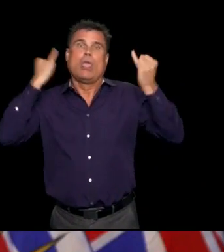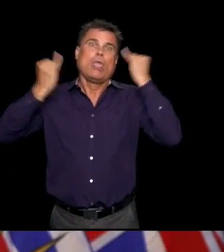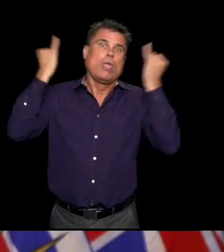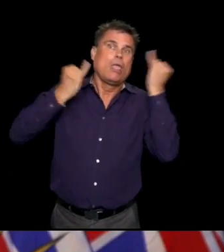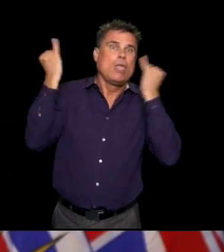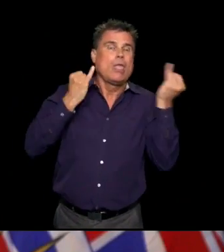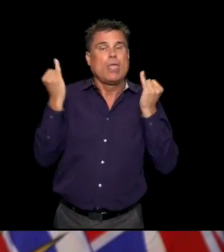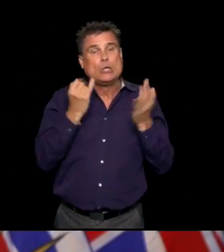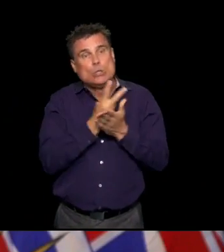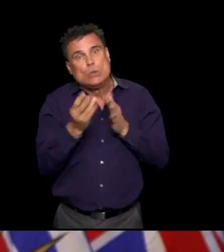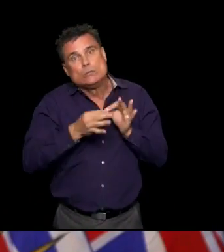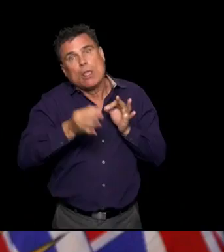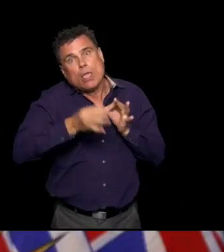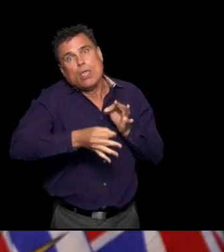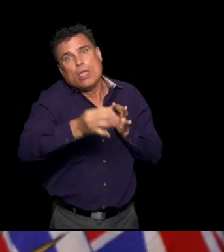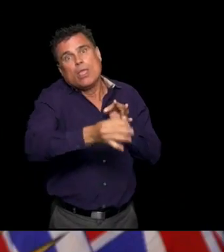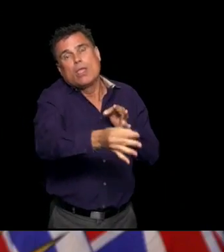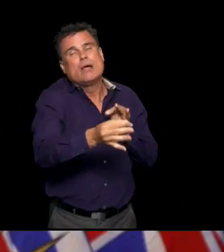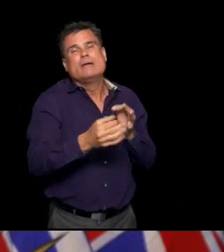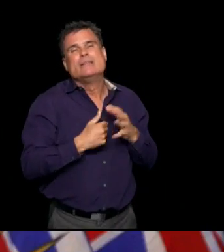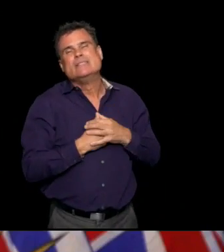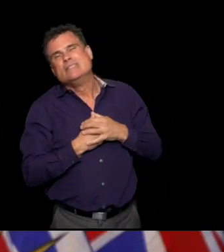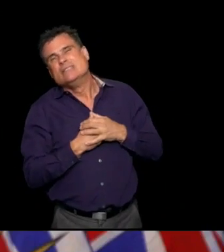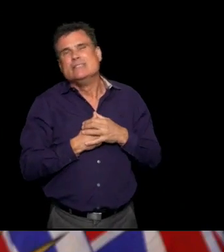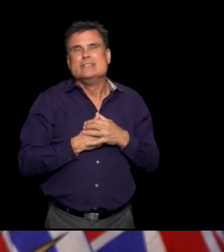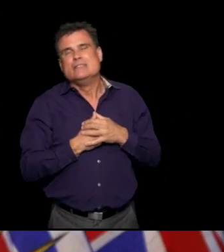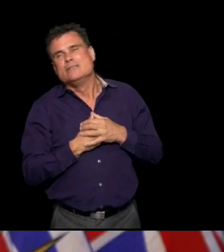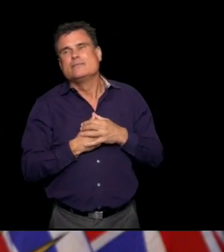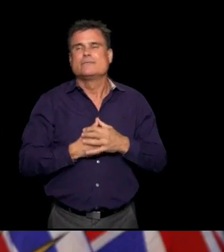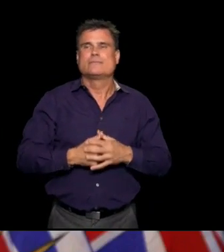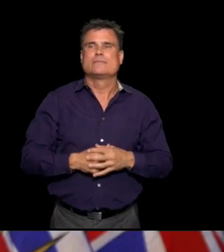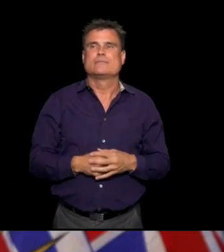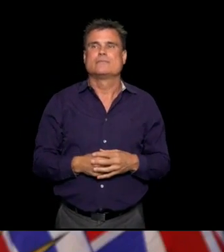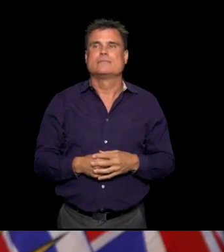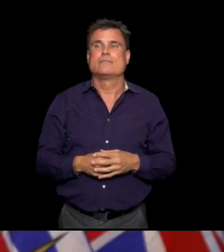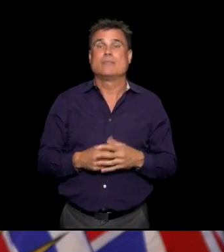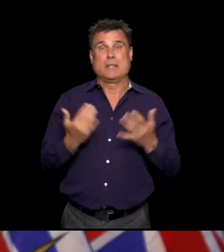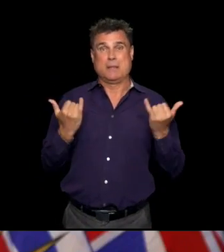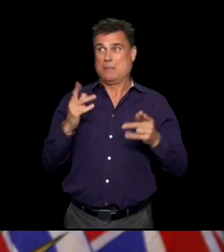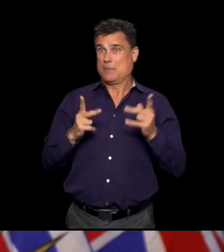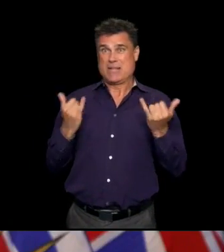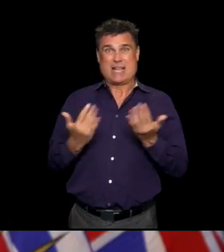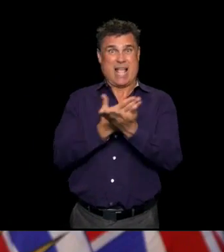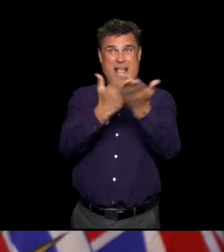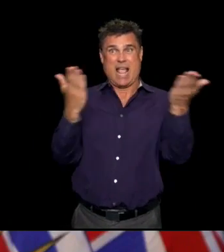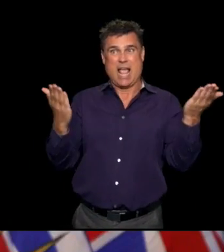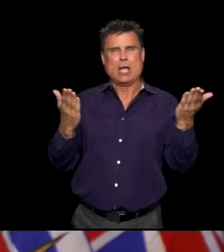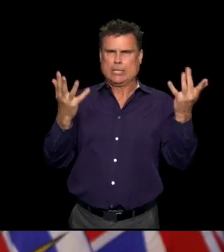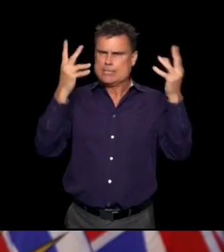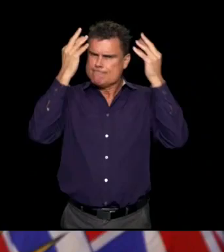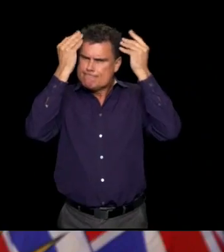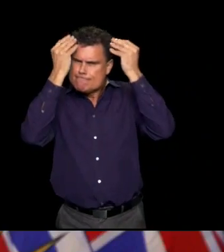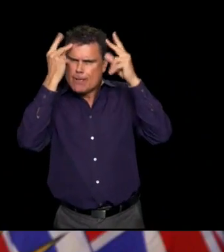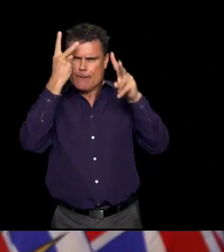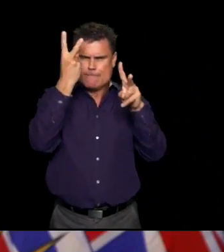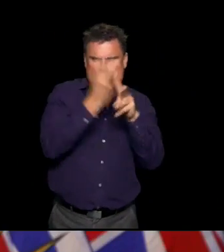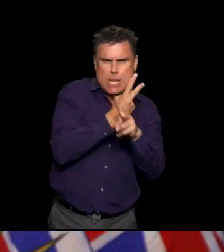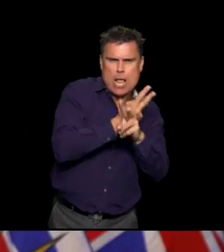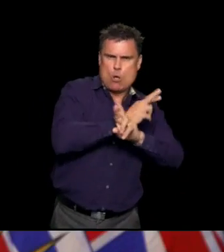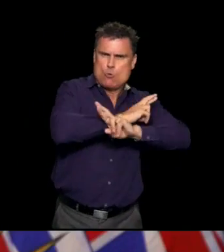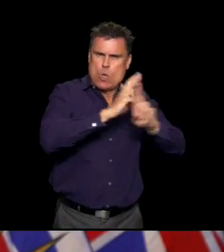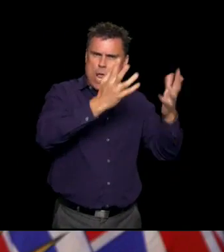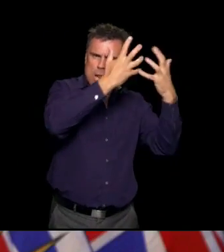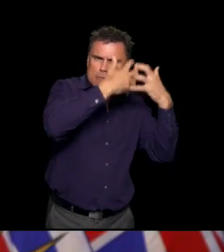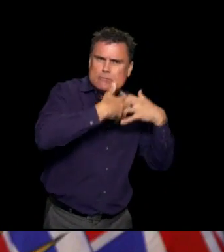what? We have good, solid plans in people are starting now to prepare for going back to school.